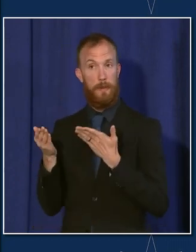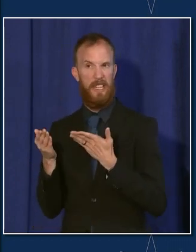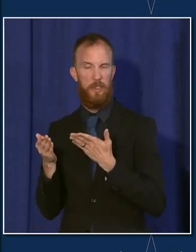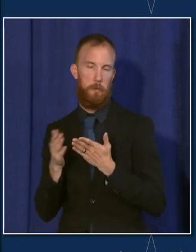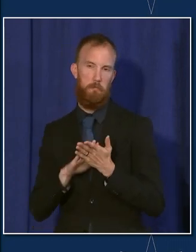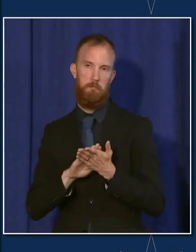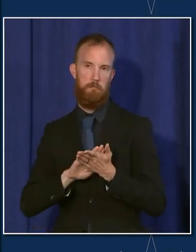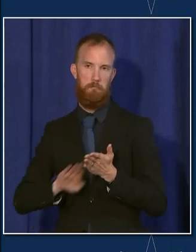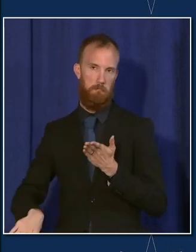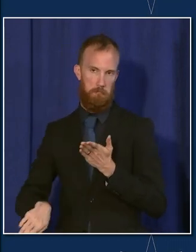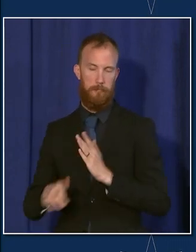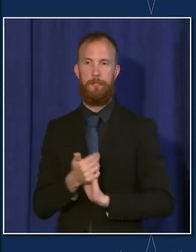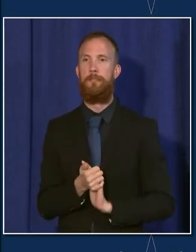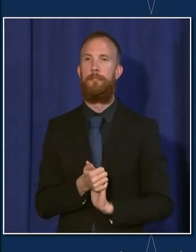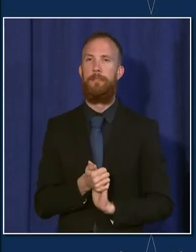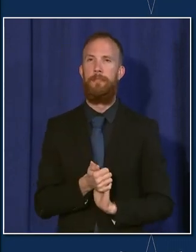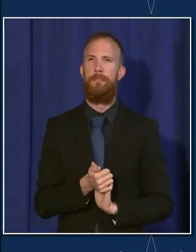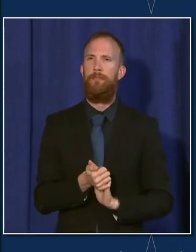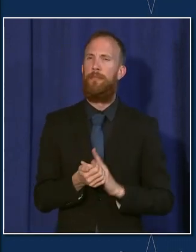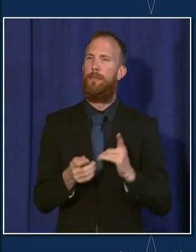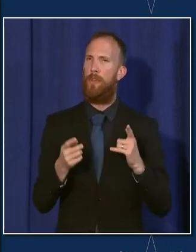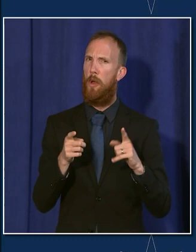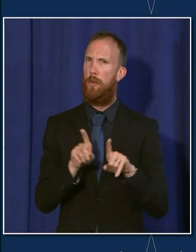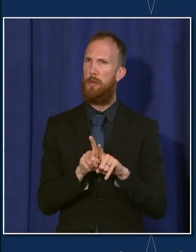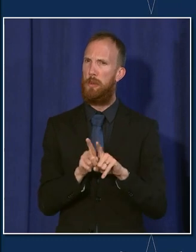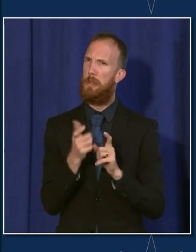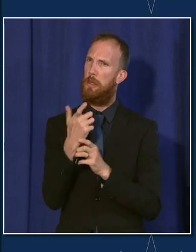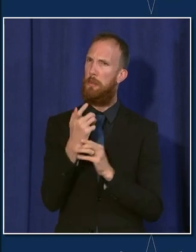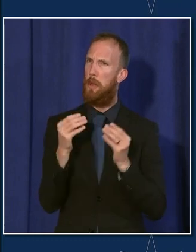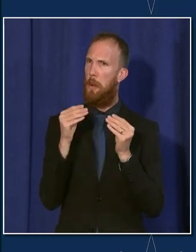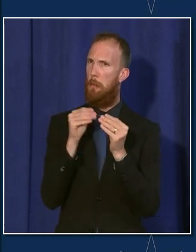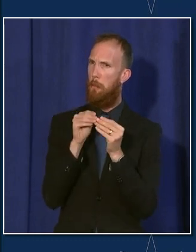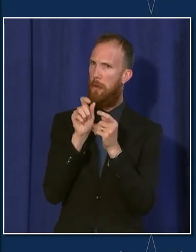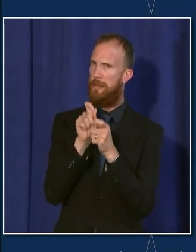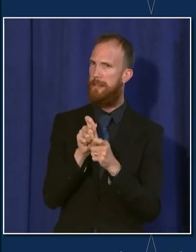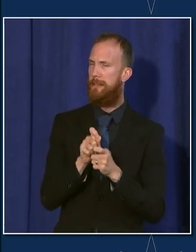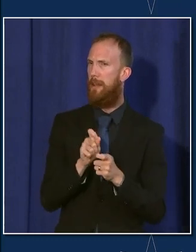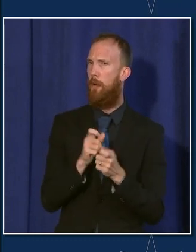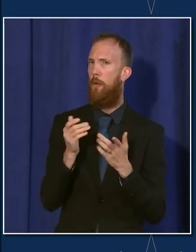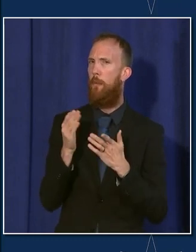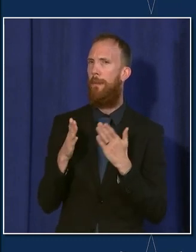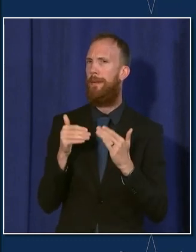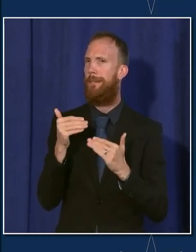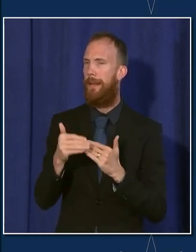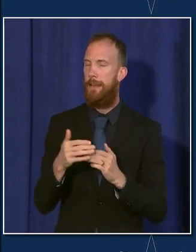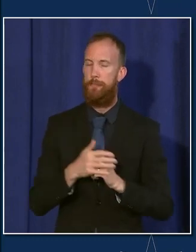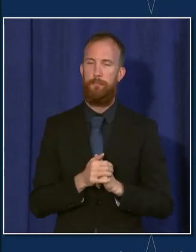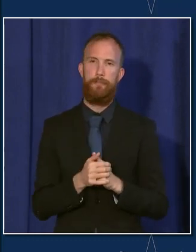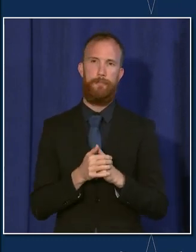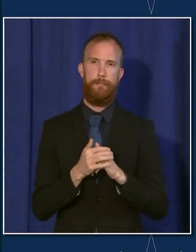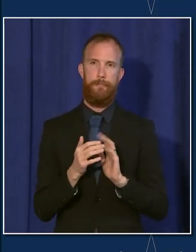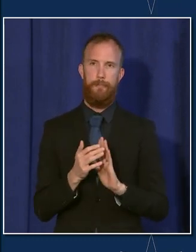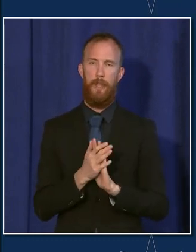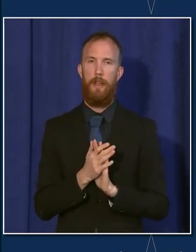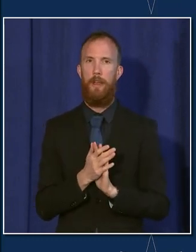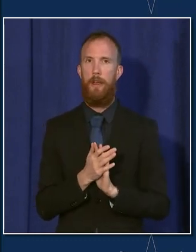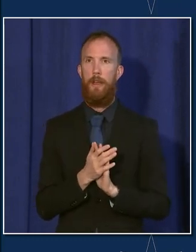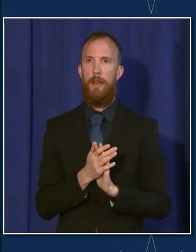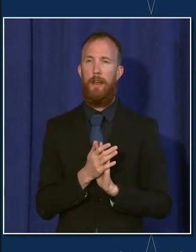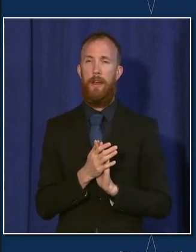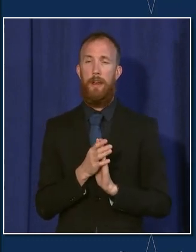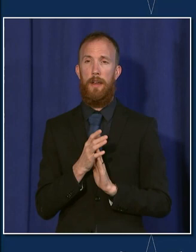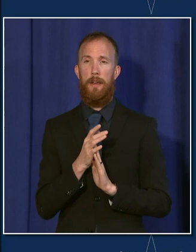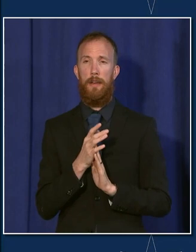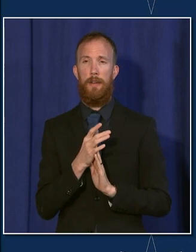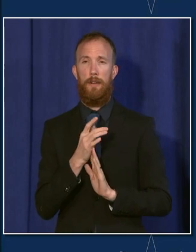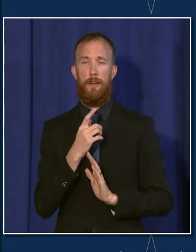also just to put a little finer point on the on the question of sort of what comes next, we are not anticipating at